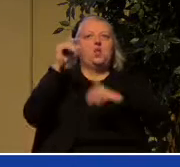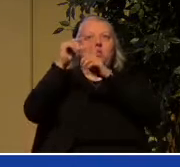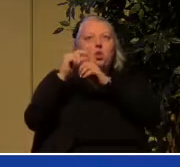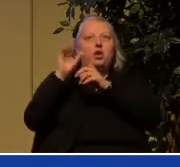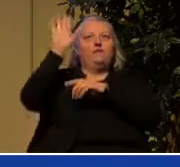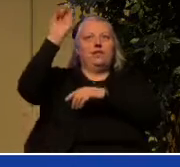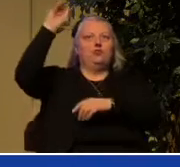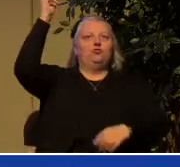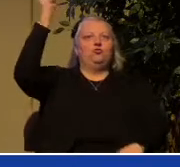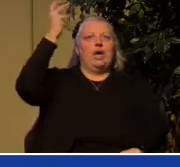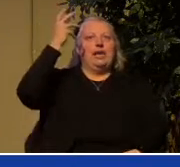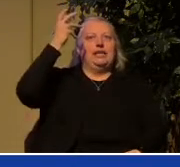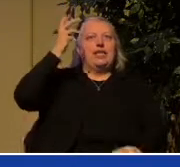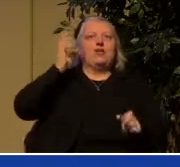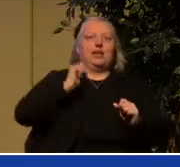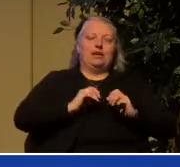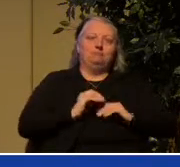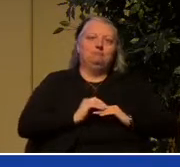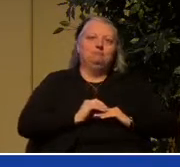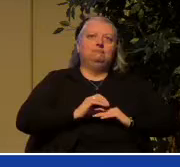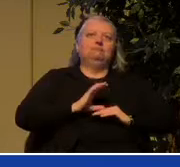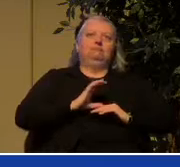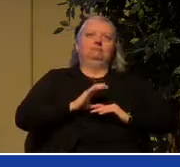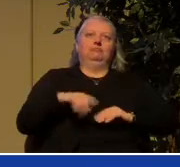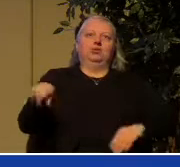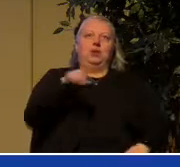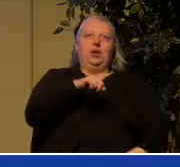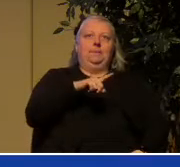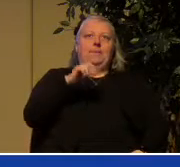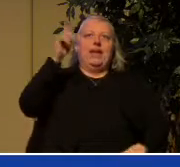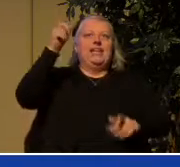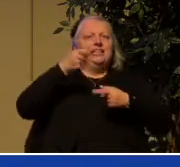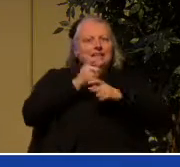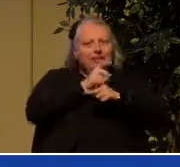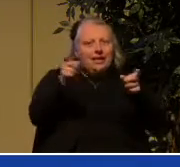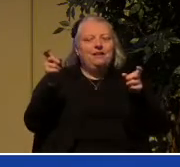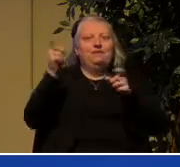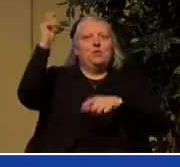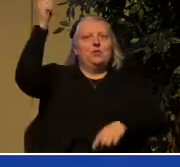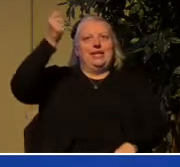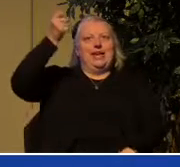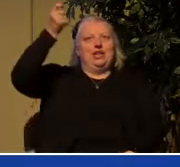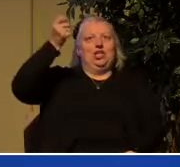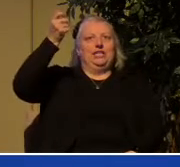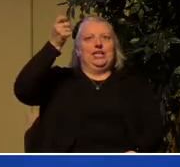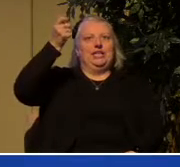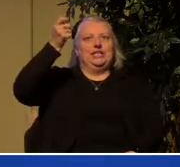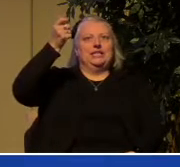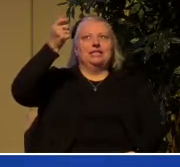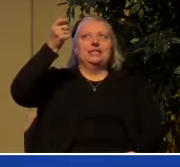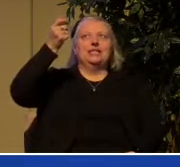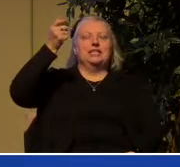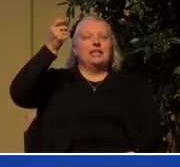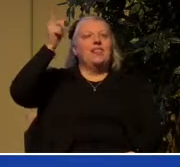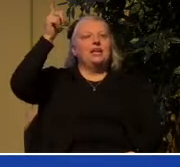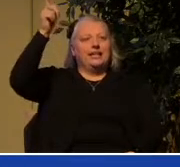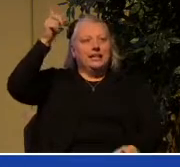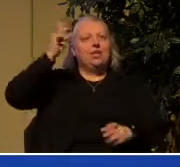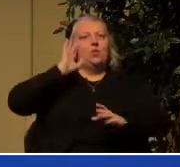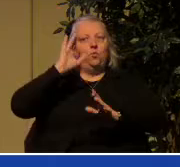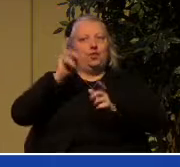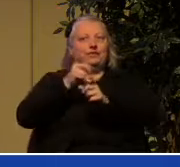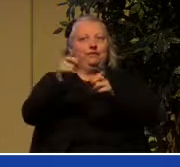all those who are sanctified. And in the time that we have this morning, I'm going to walk you through that verse a little bit. And I want to